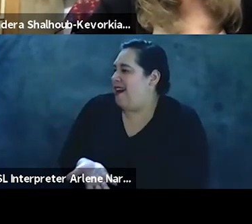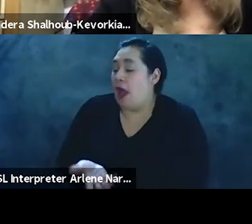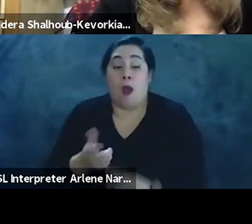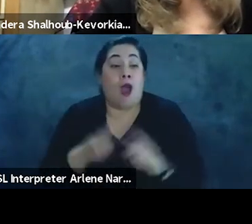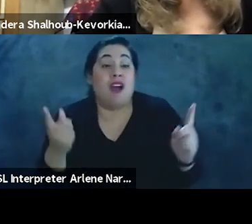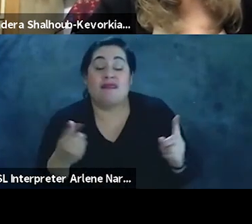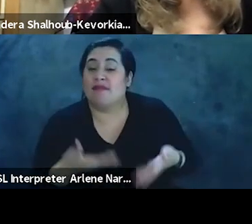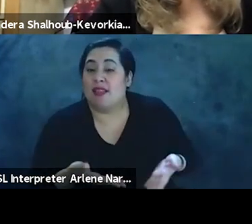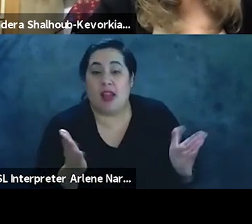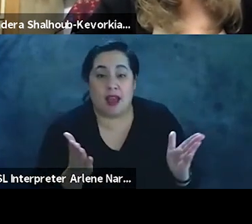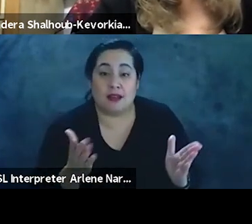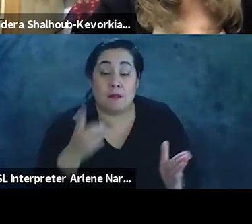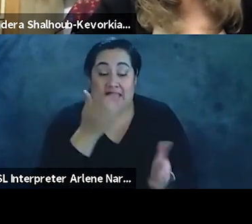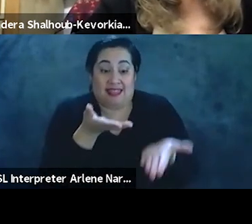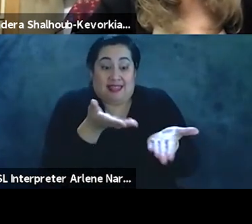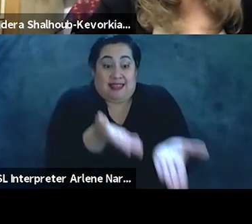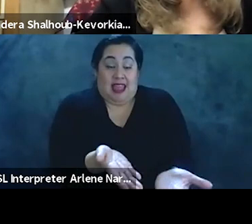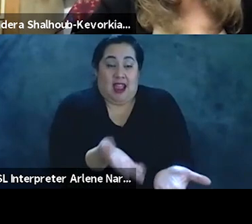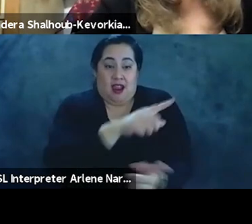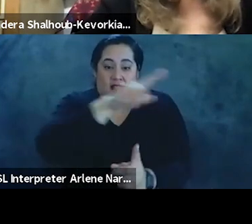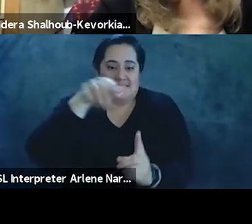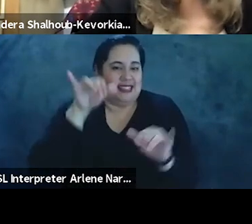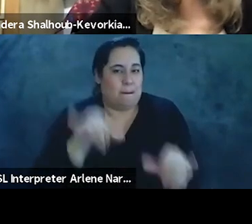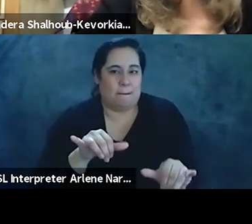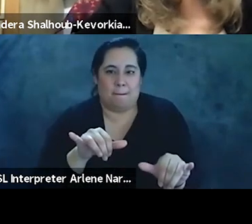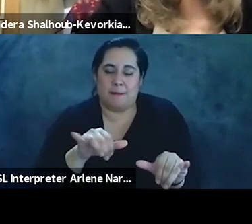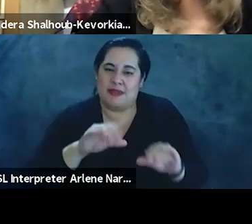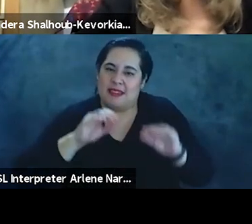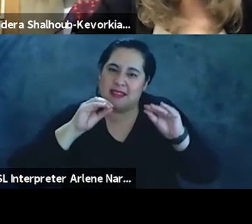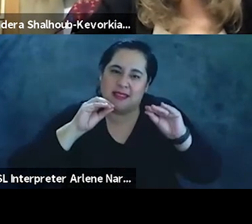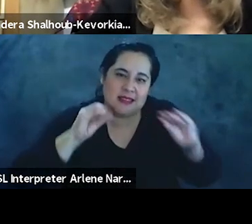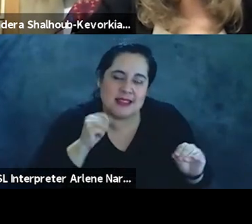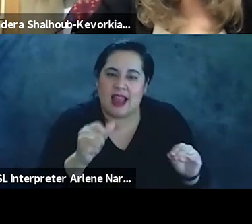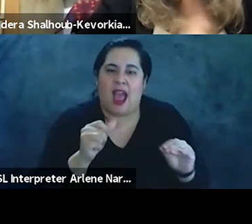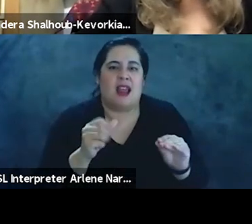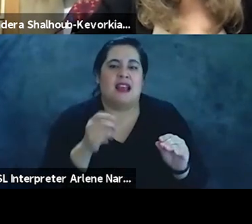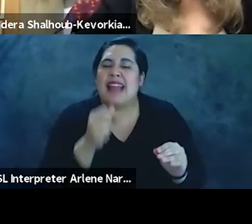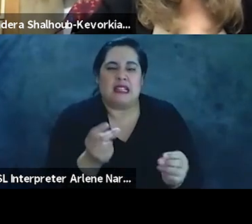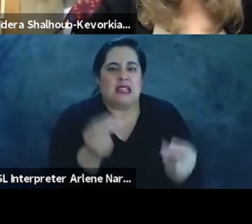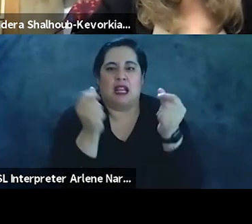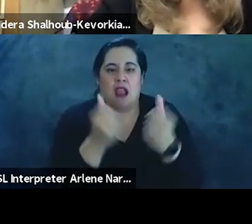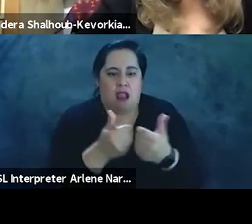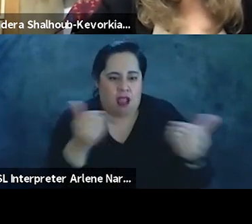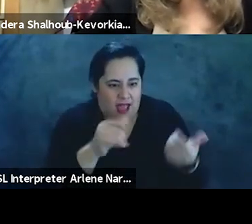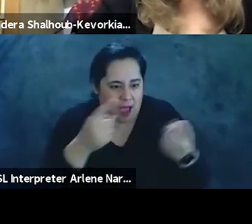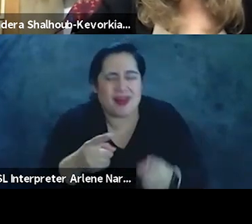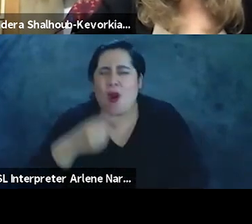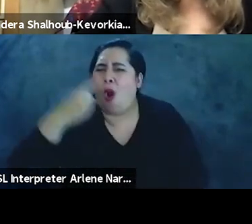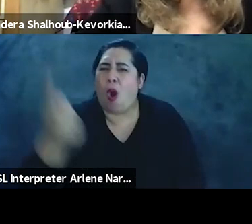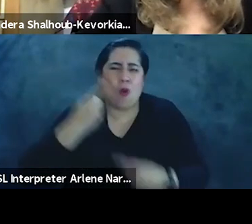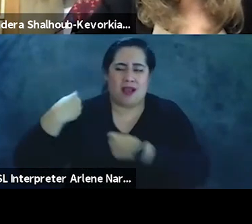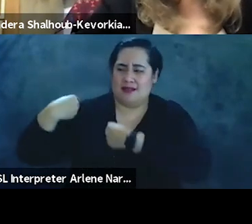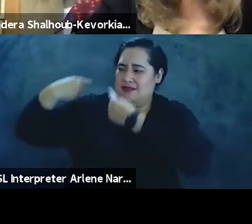let them throw them off, because on the ground, it comes to the same. They've always, it's not like it's suddenly now an apartheid state. It's always been an apartheid state from, from,